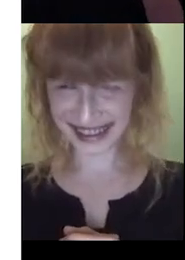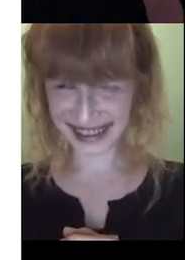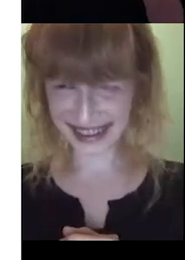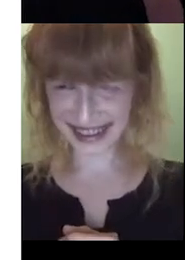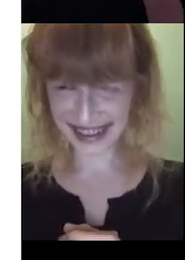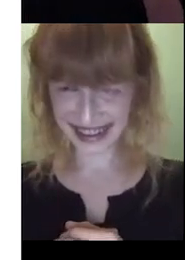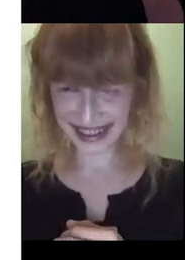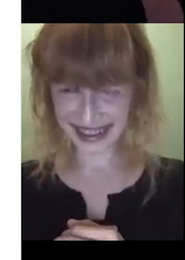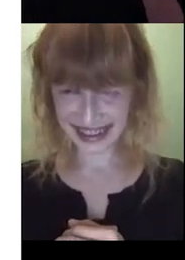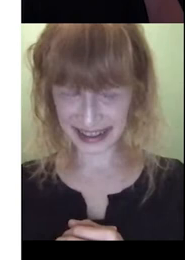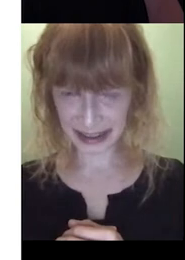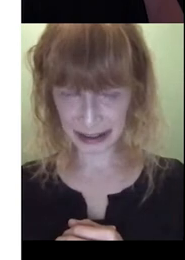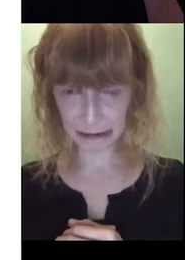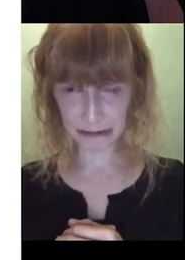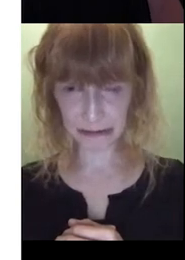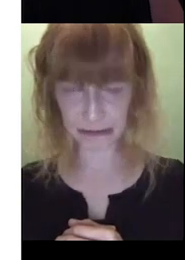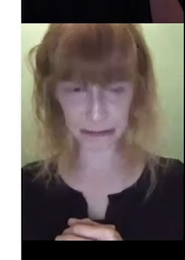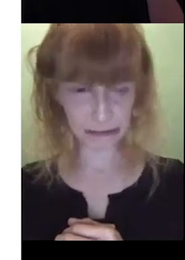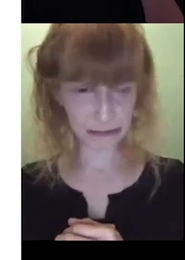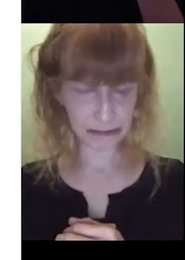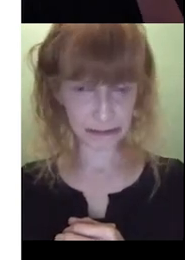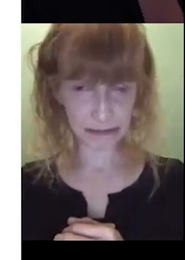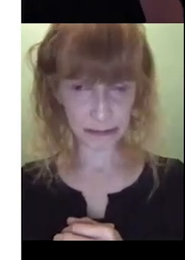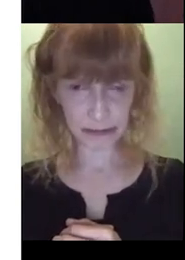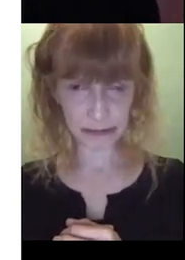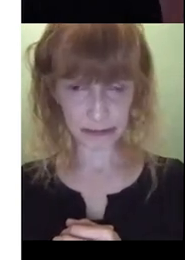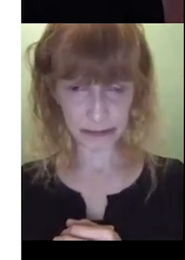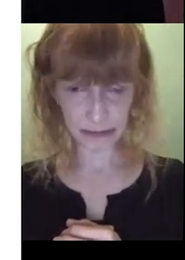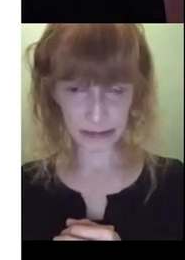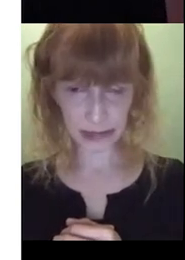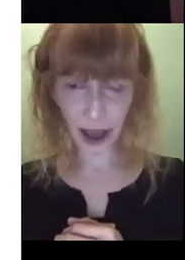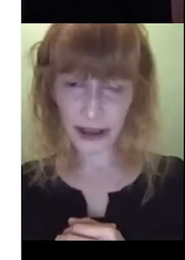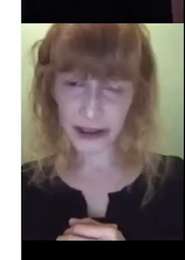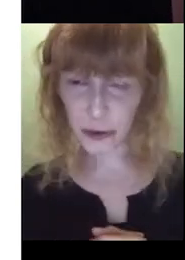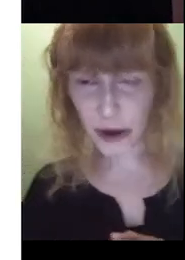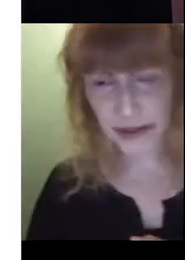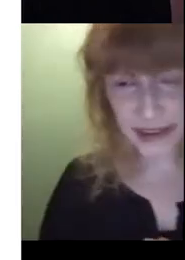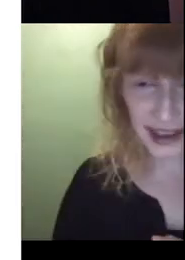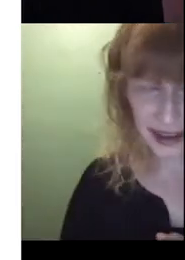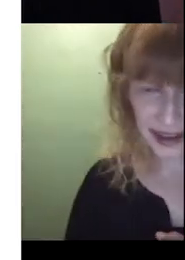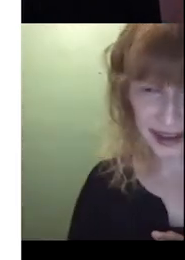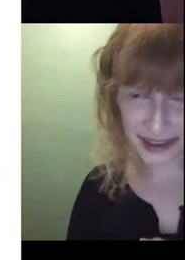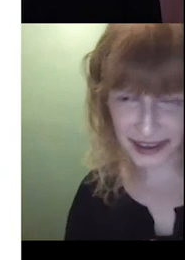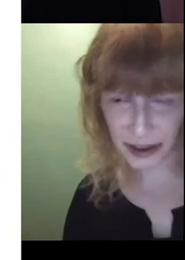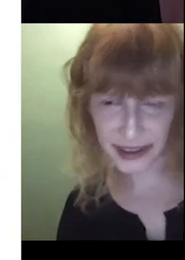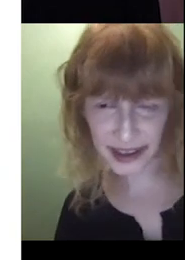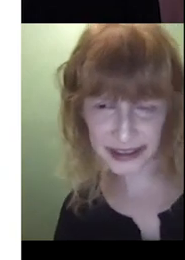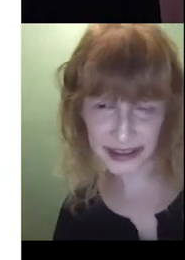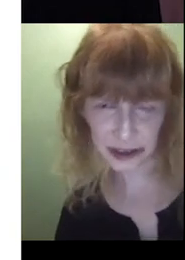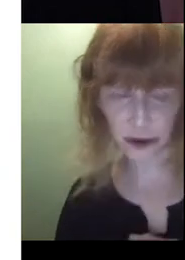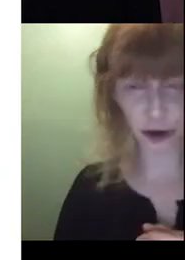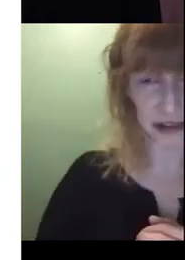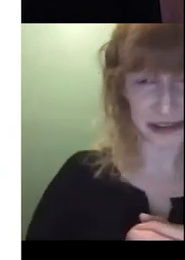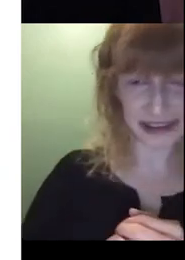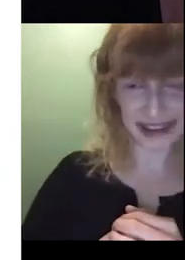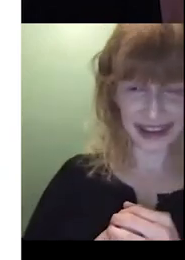diligently turning it off. I'm thinking, is he, is he standing on one leg? Could we talk about? Yeah, I think he has